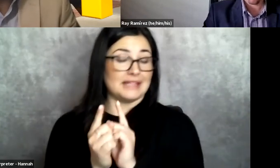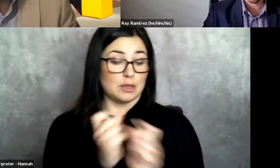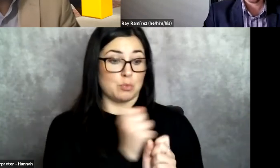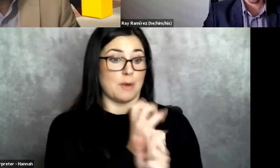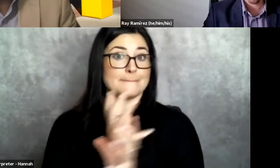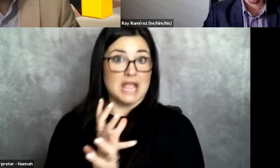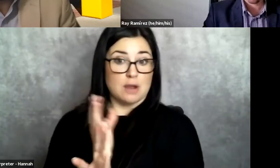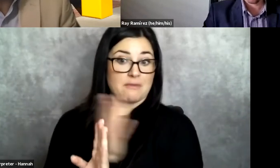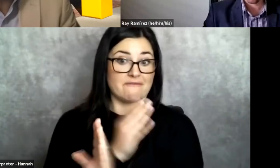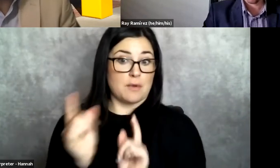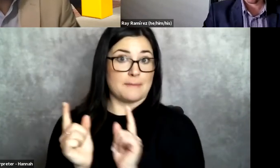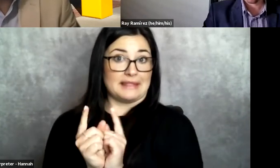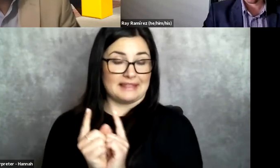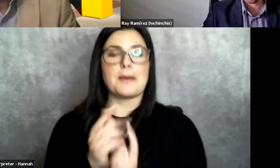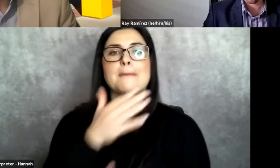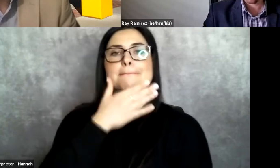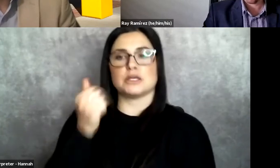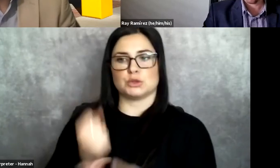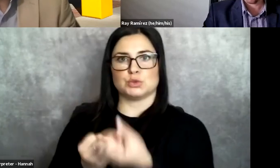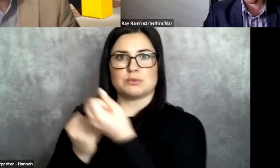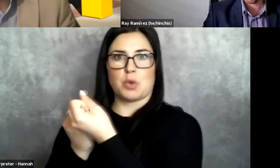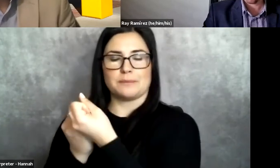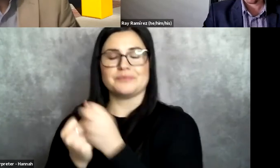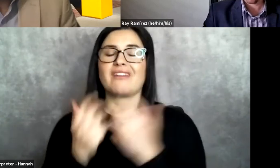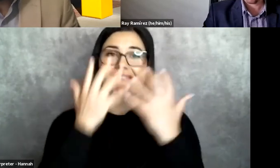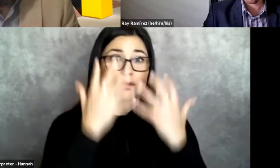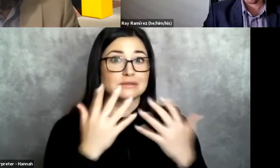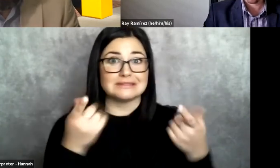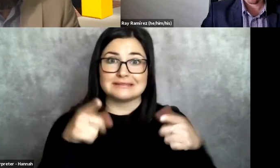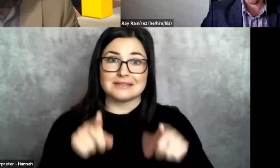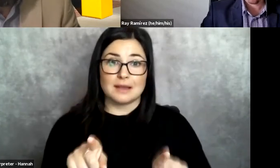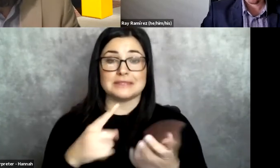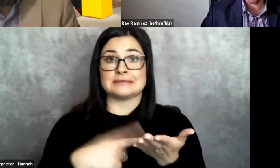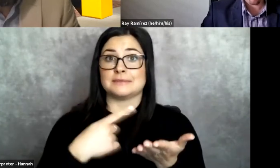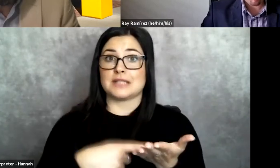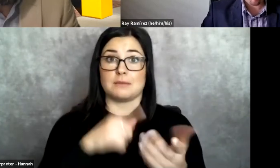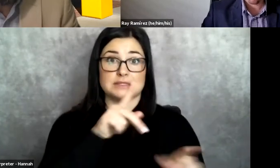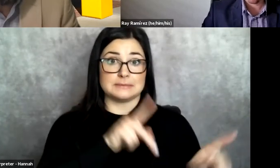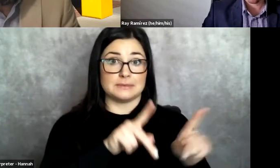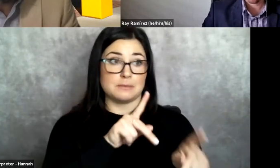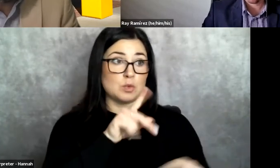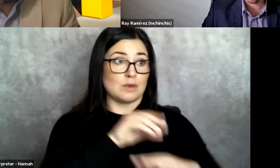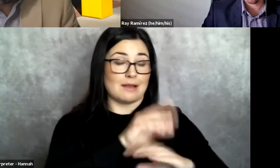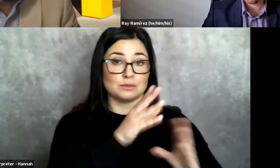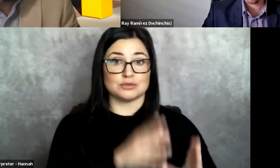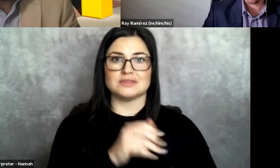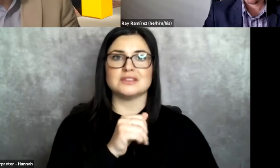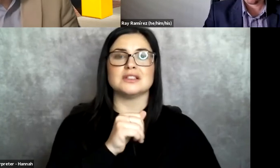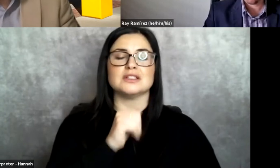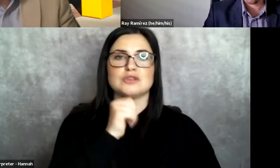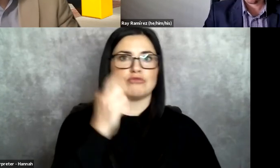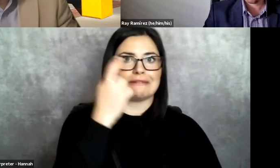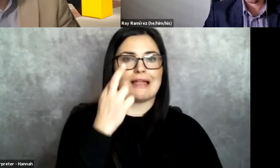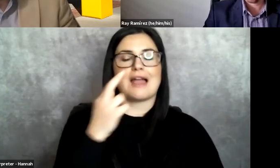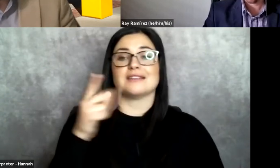to support them, right? Unfortunately, a lot of times, sometimes folks don't understand that they can't pursue a master's or